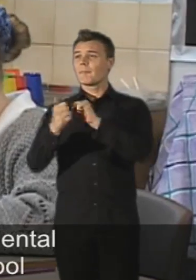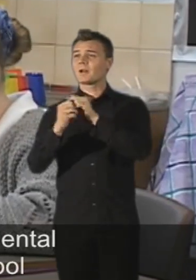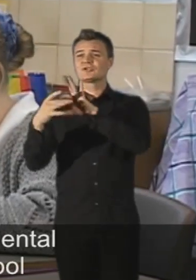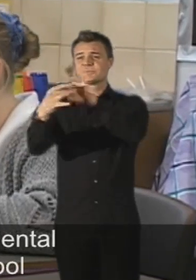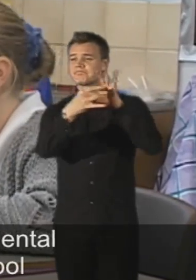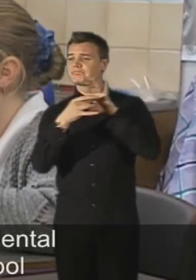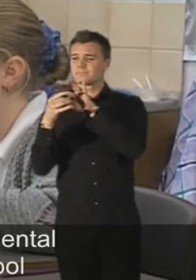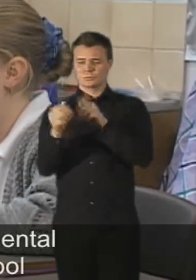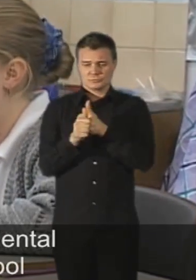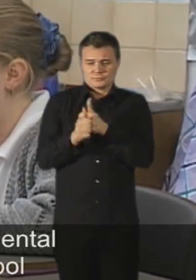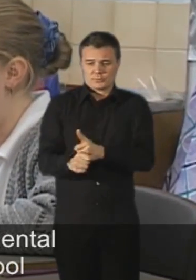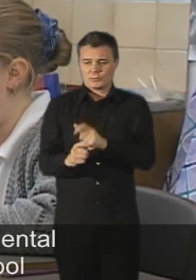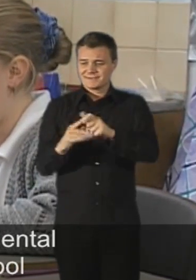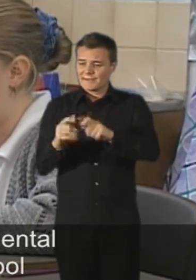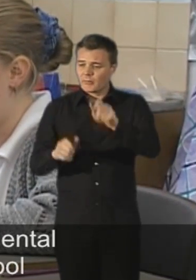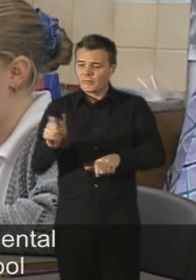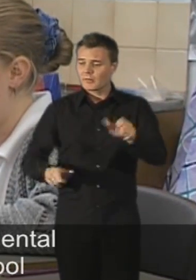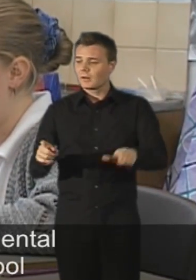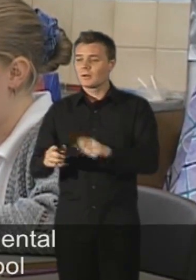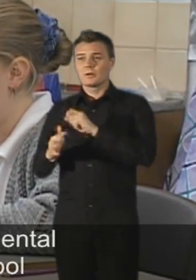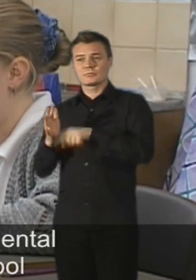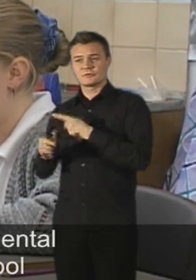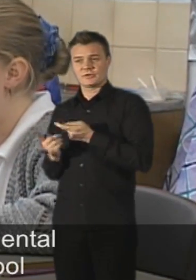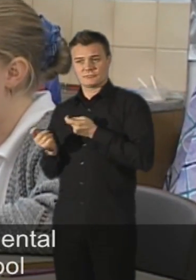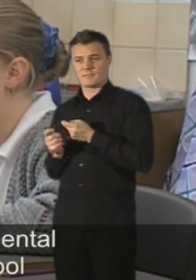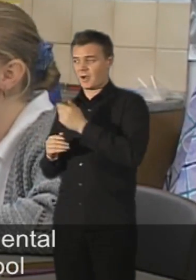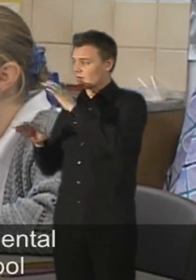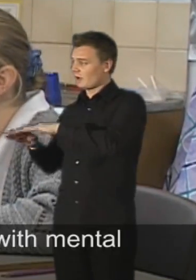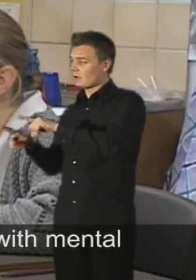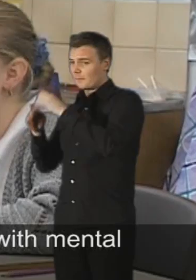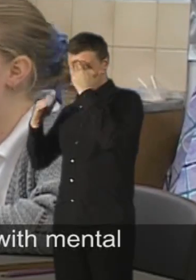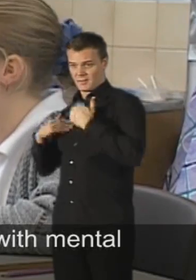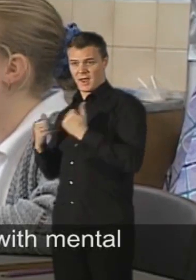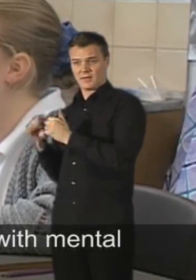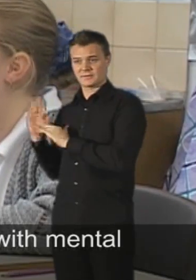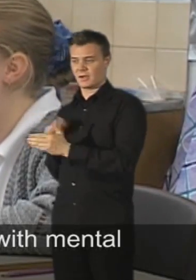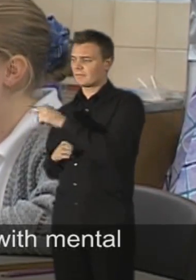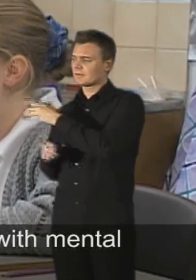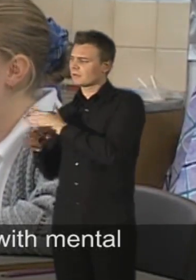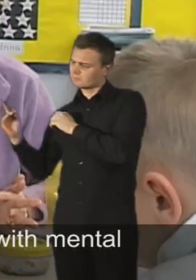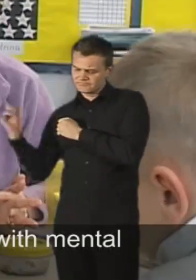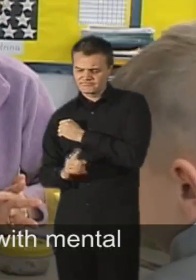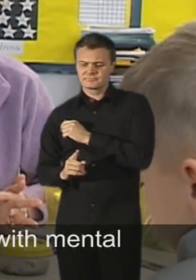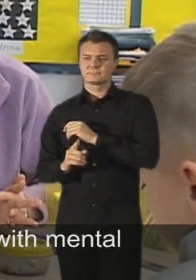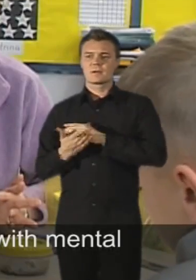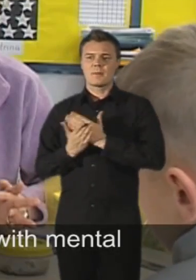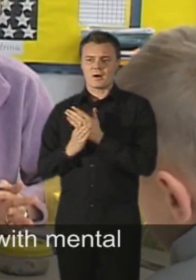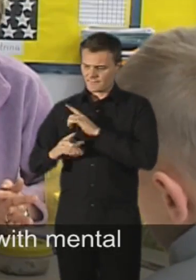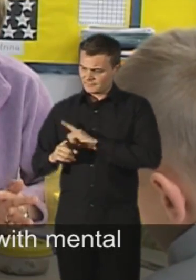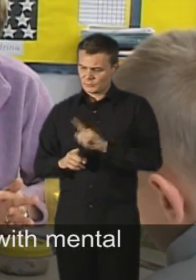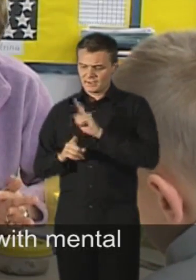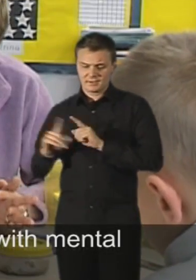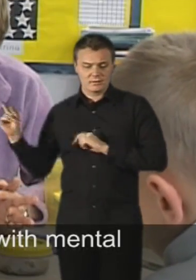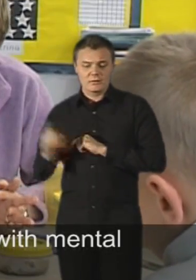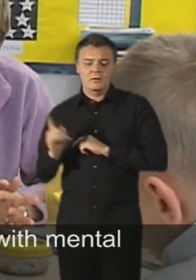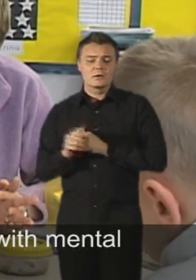pupils and a project run by the Child and Mental Health Service works within the school part of each week to support pupils with mental health issues